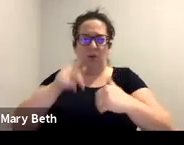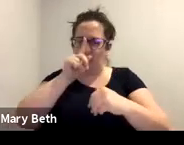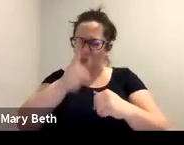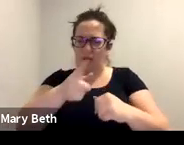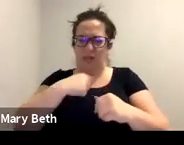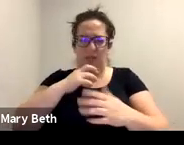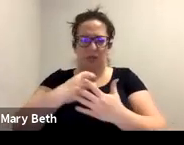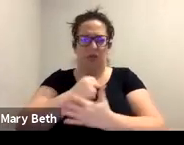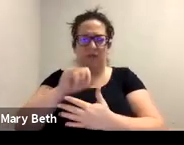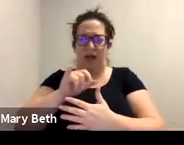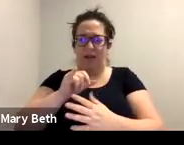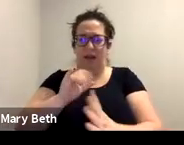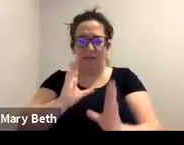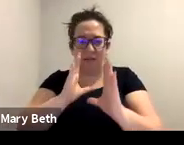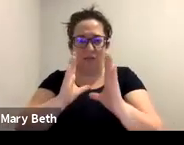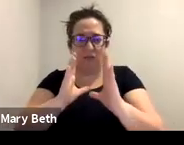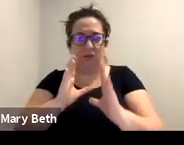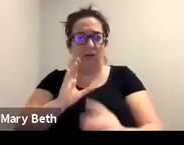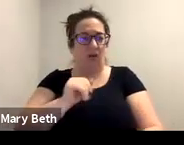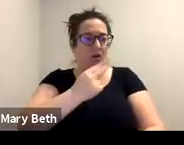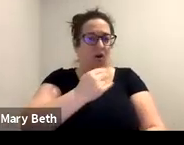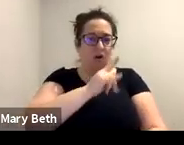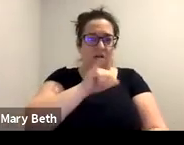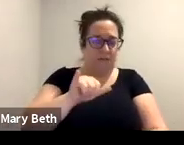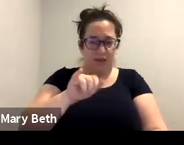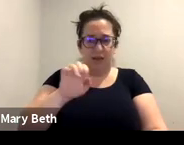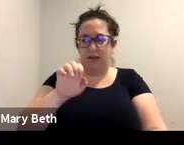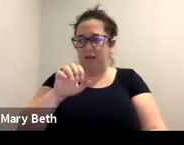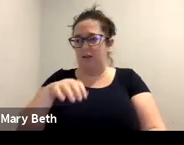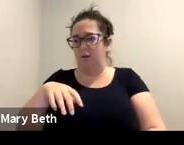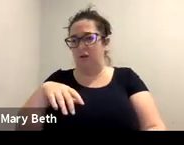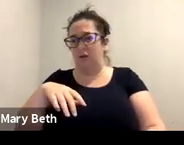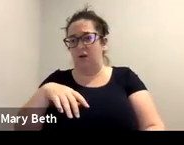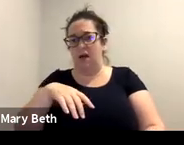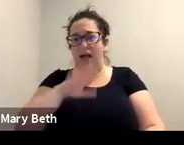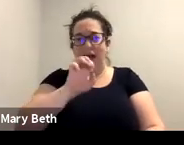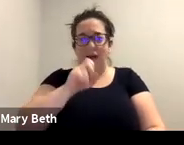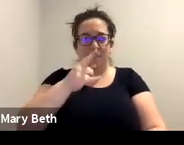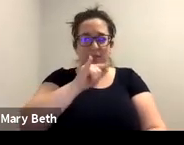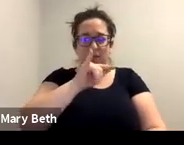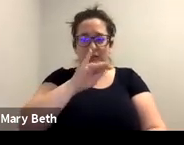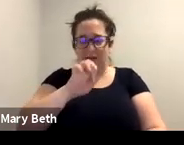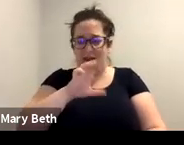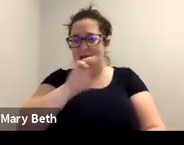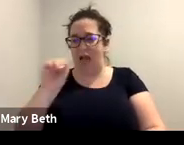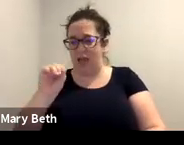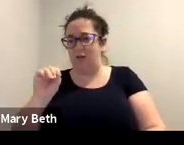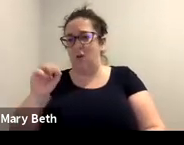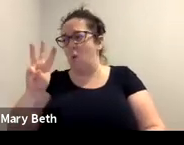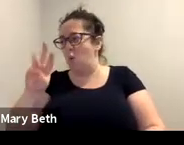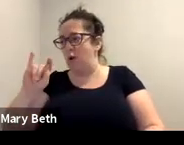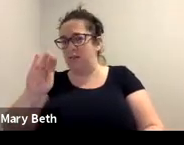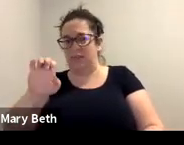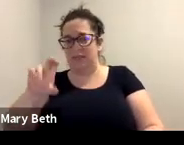are all examples of how powerful survivor voices can be